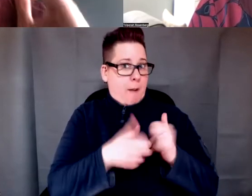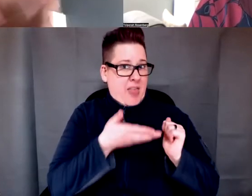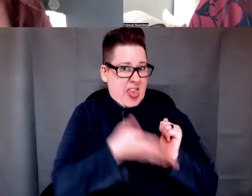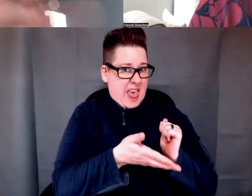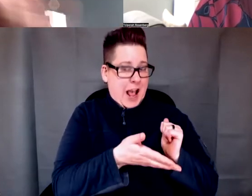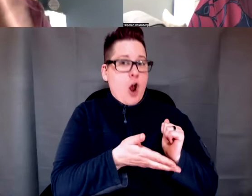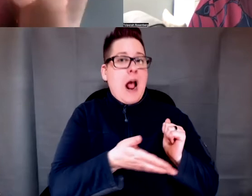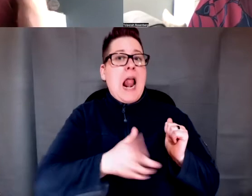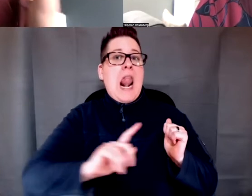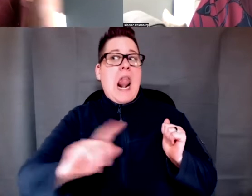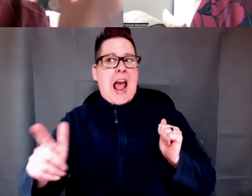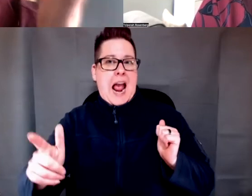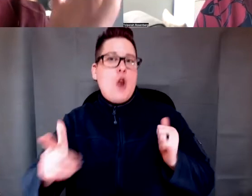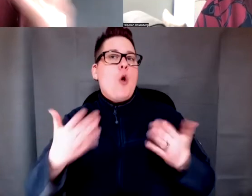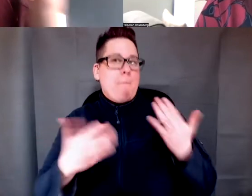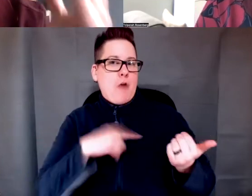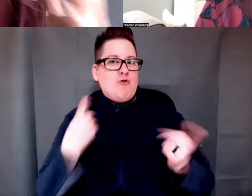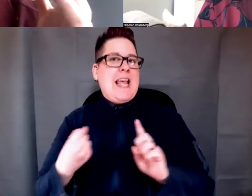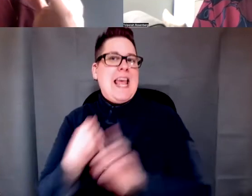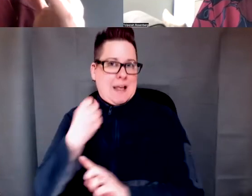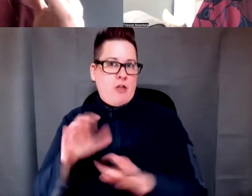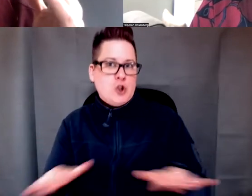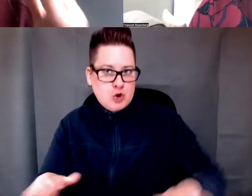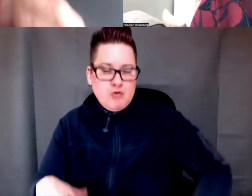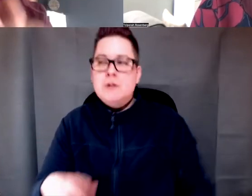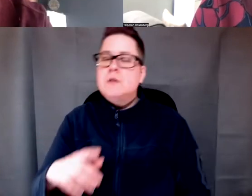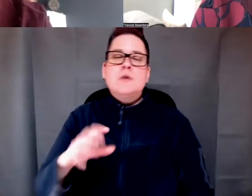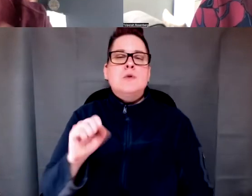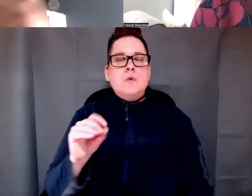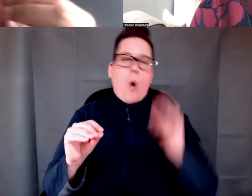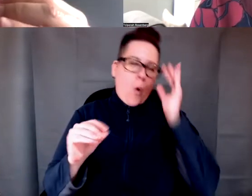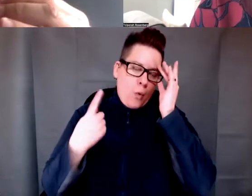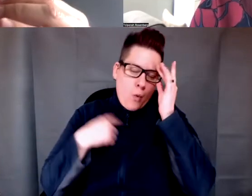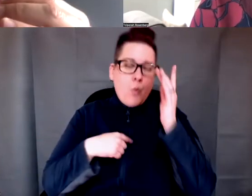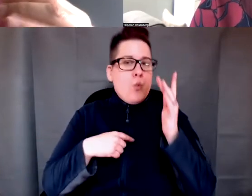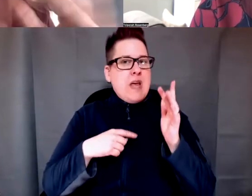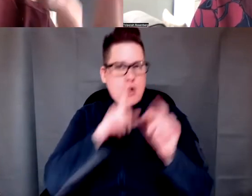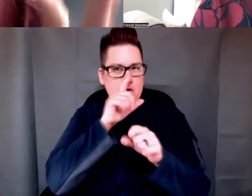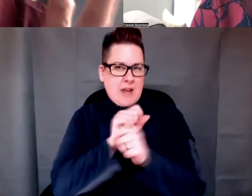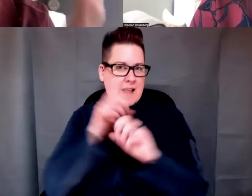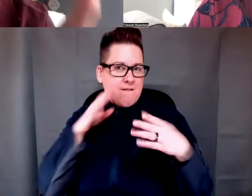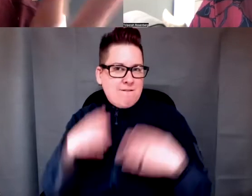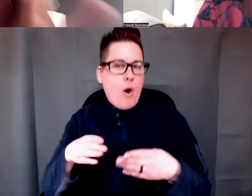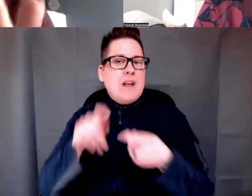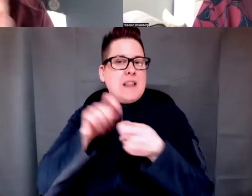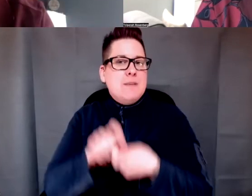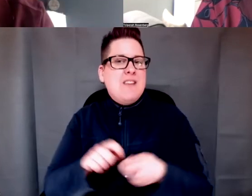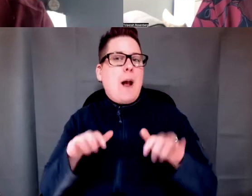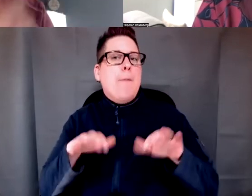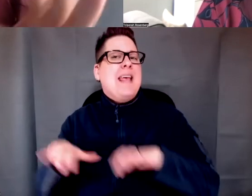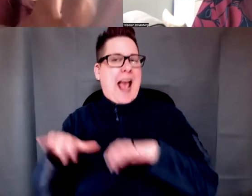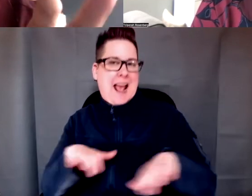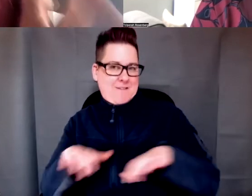we stopped talking so much about insights about parenting and all that. So we got very behavioral on that. But as we go on the behavioral